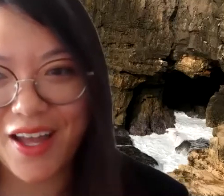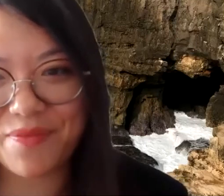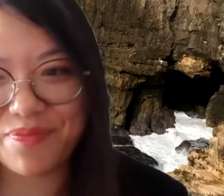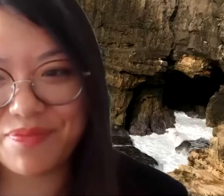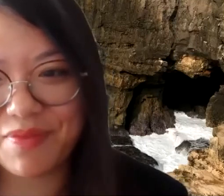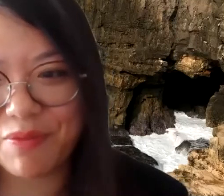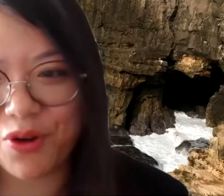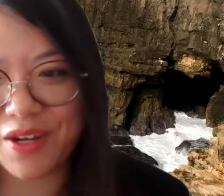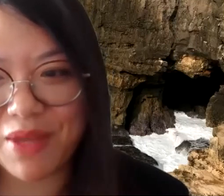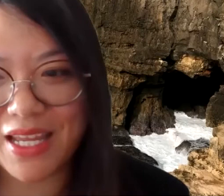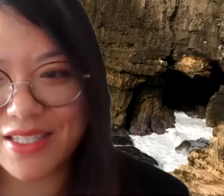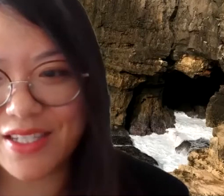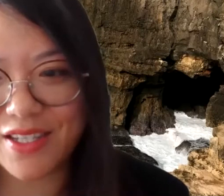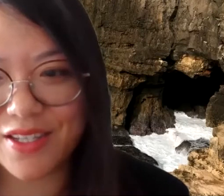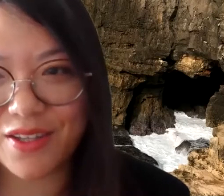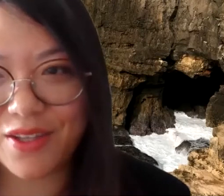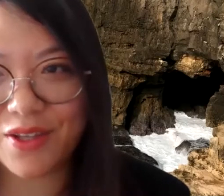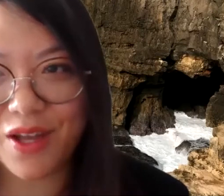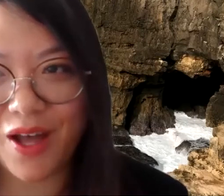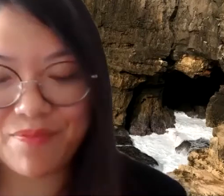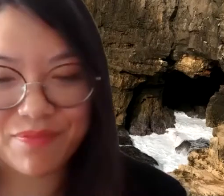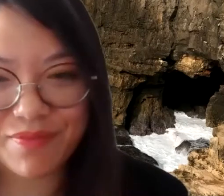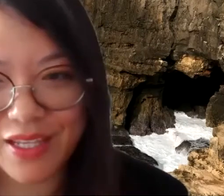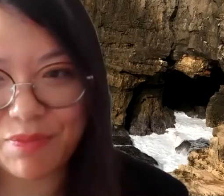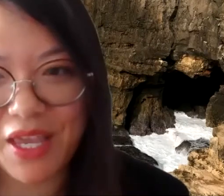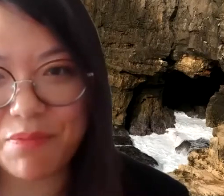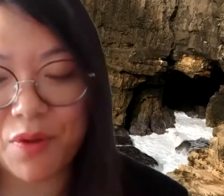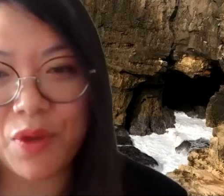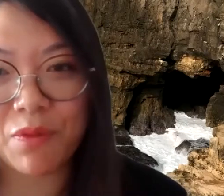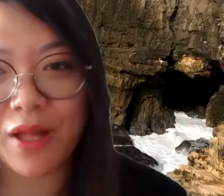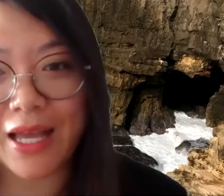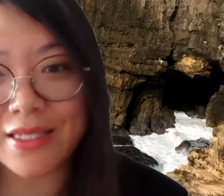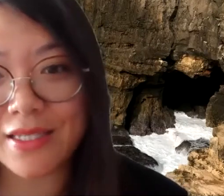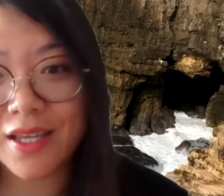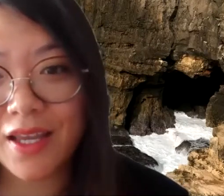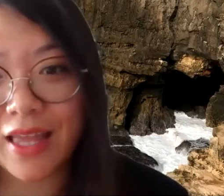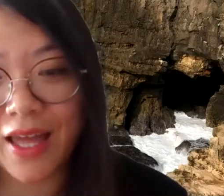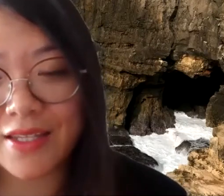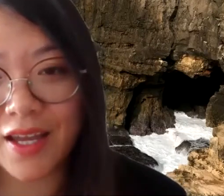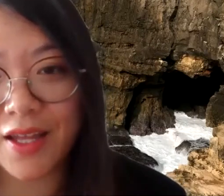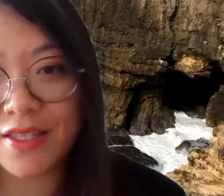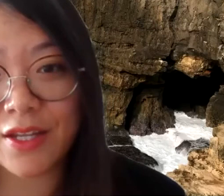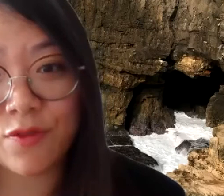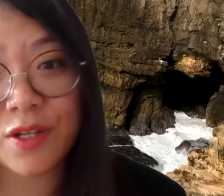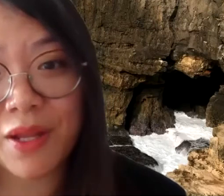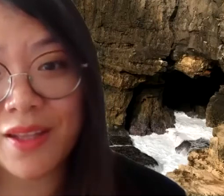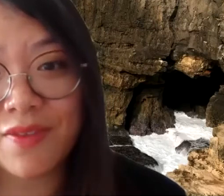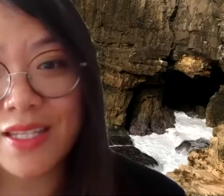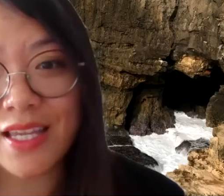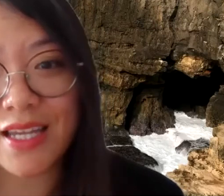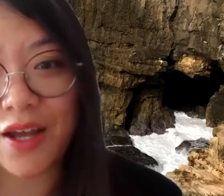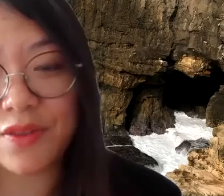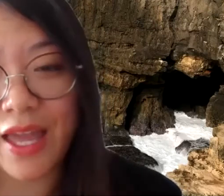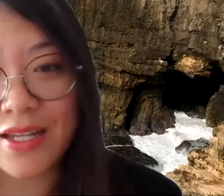more than a minute to explain, but we will ask that the Center for Independent